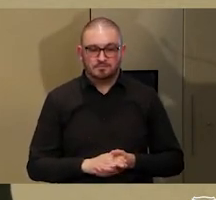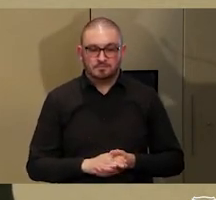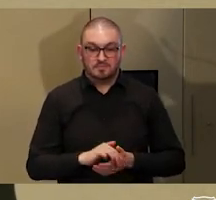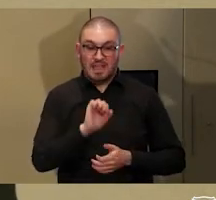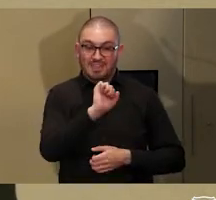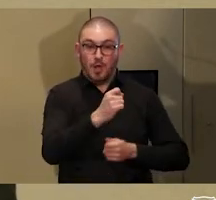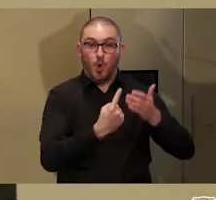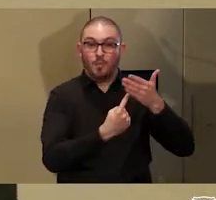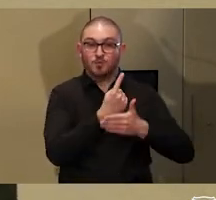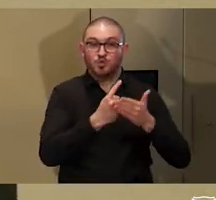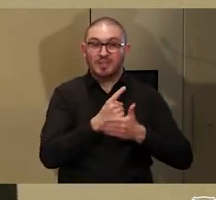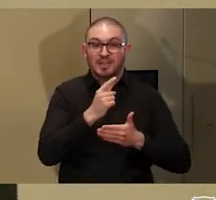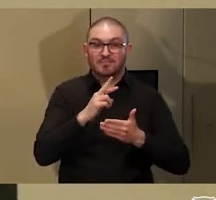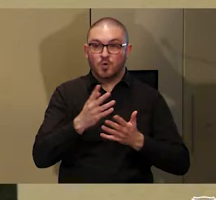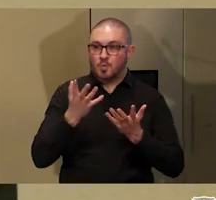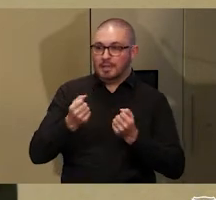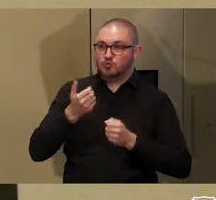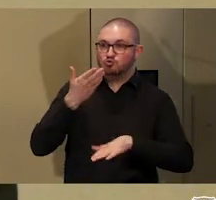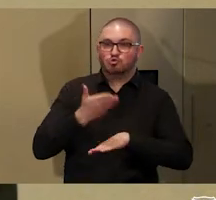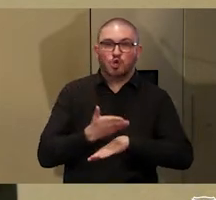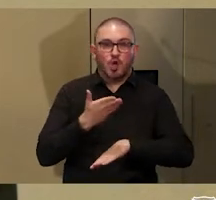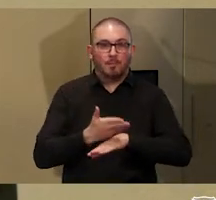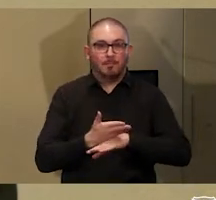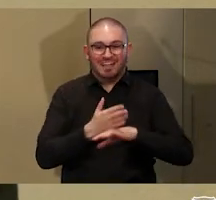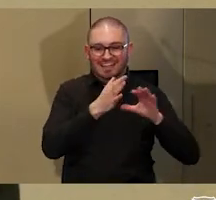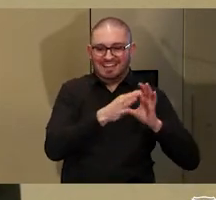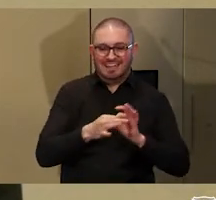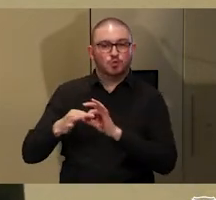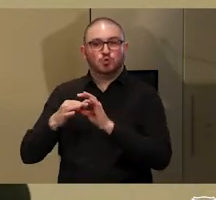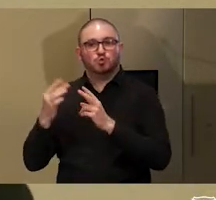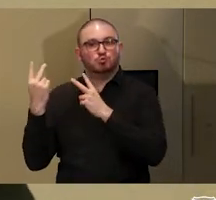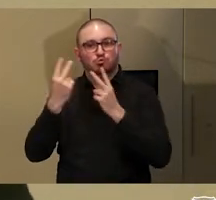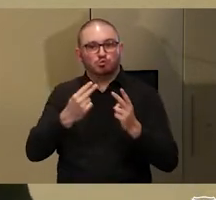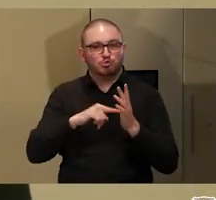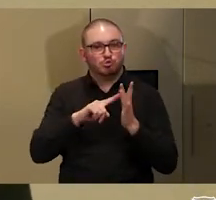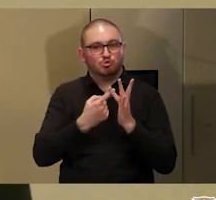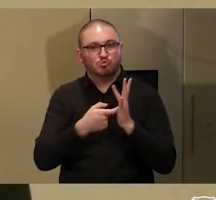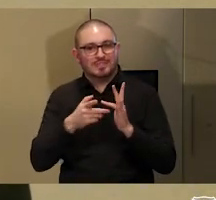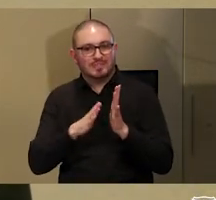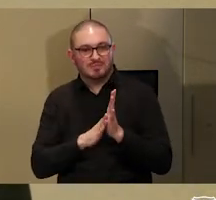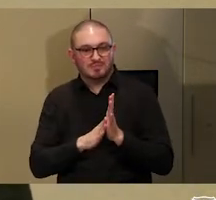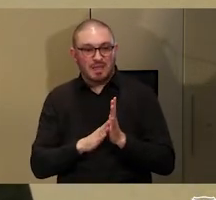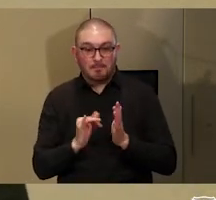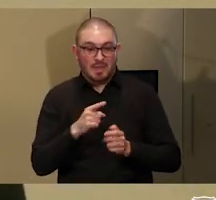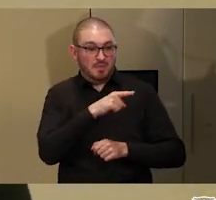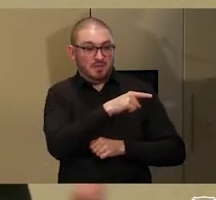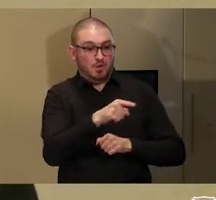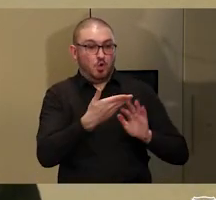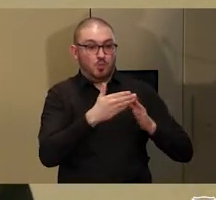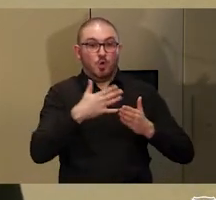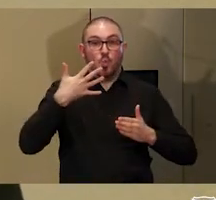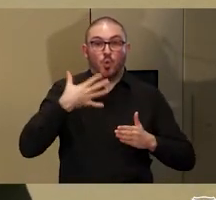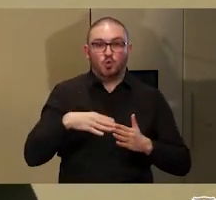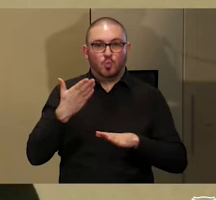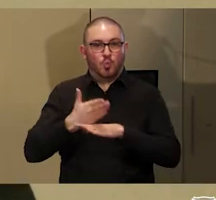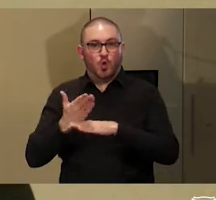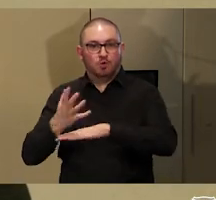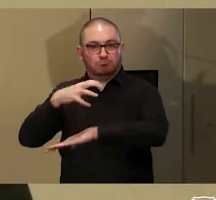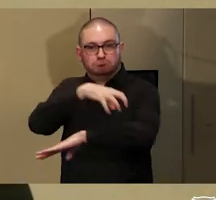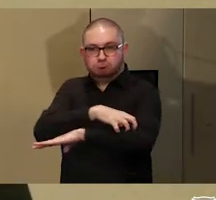in and around cultural tourism, either working at Ayers Rock Resort, in